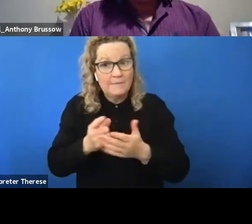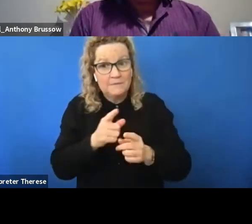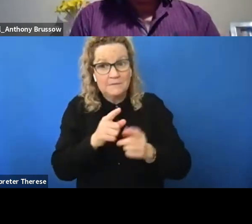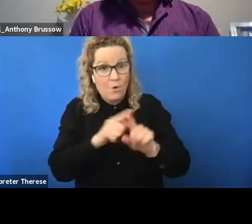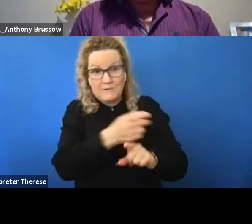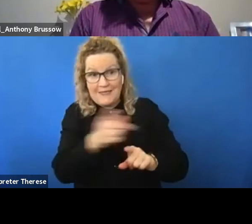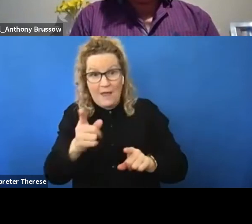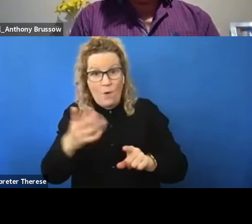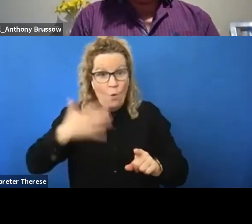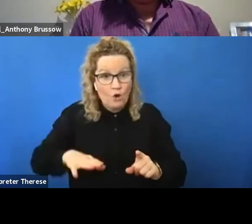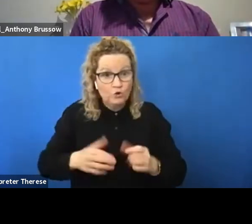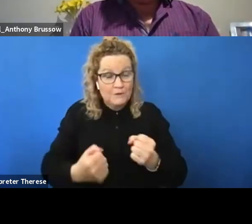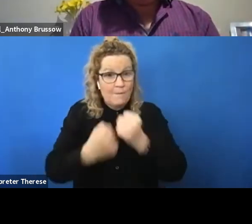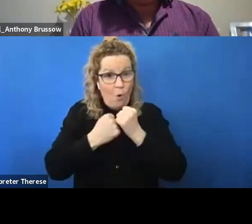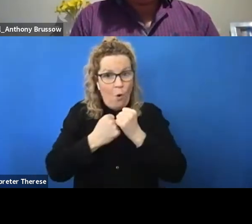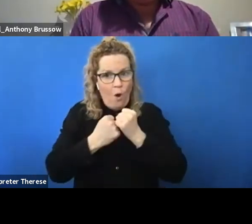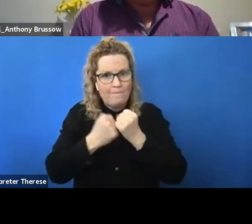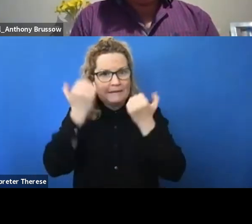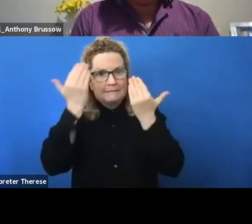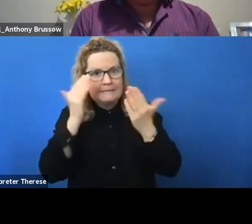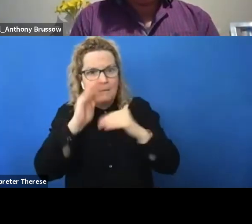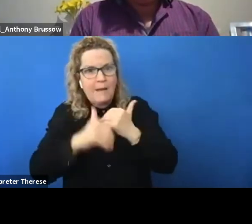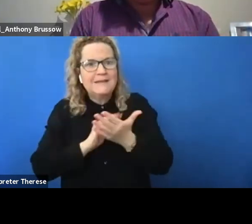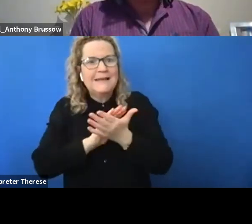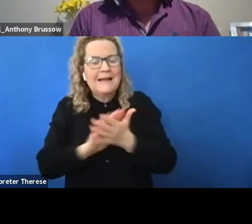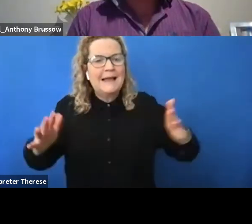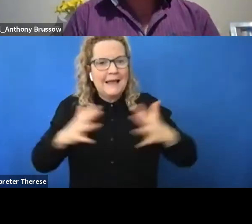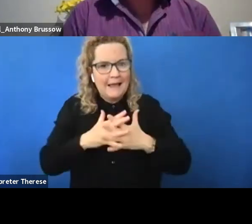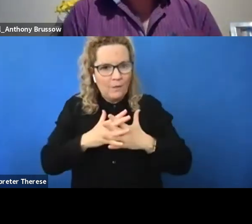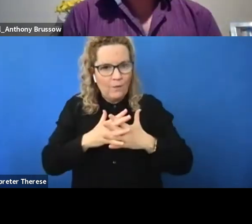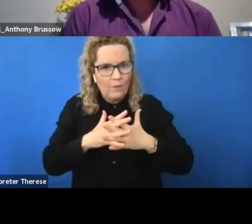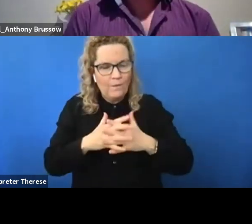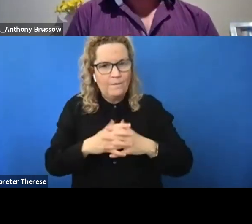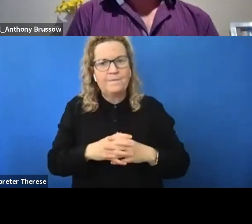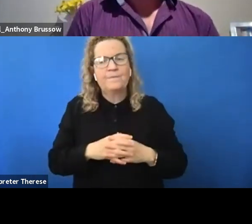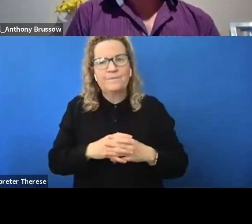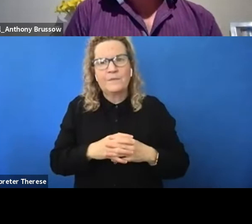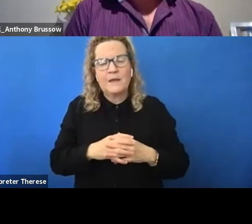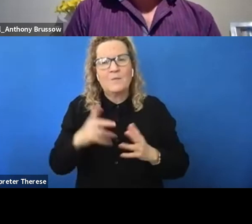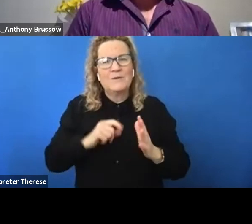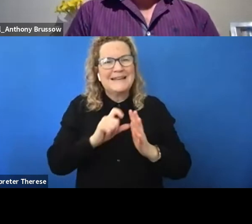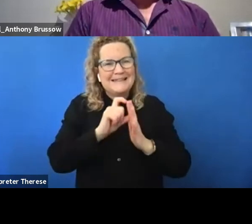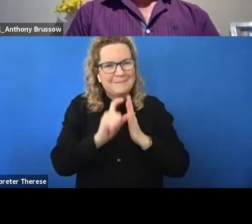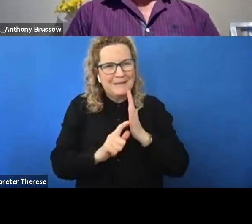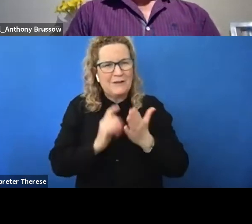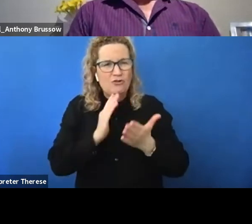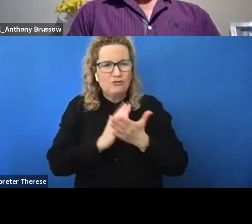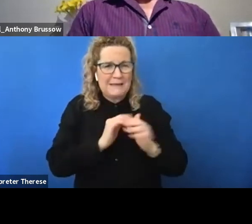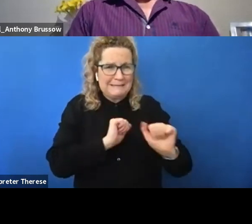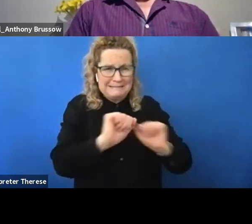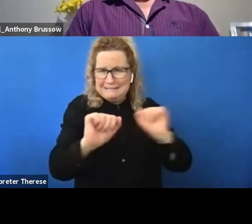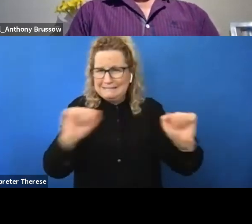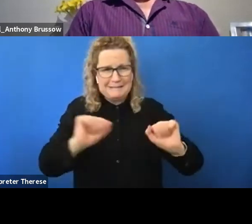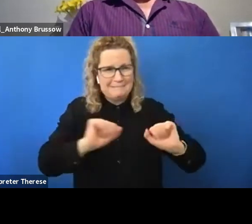they don't know how. And because disability is such an individualised thing, it